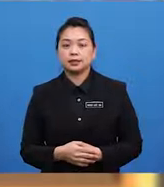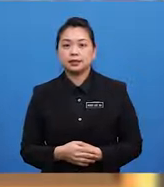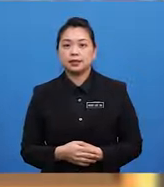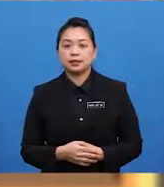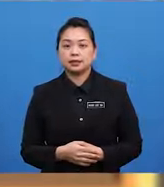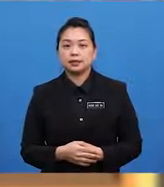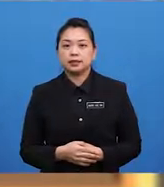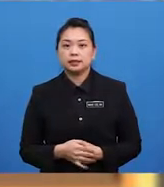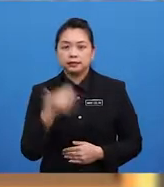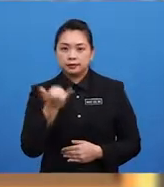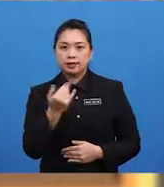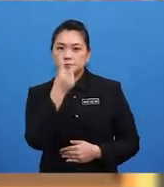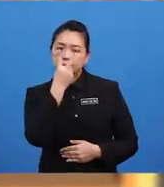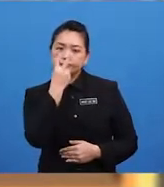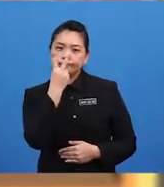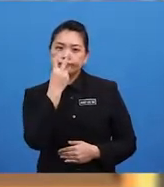Let's see.